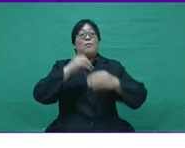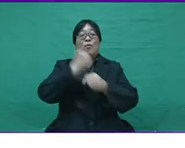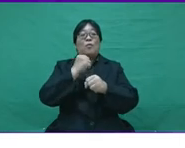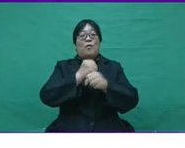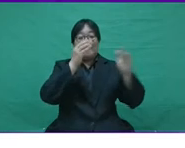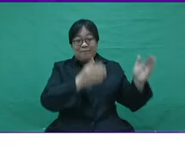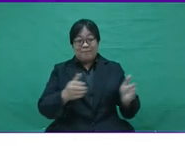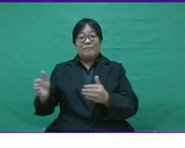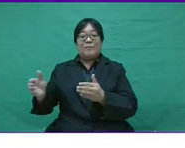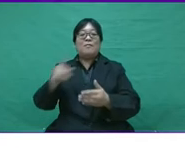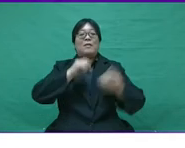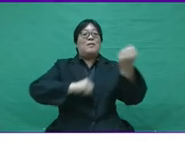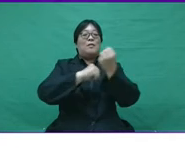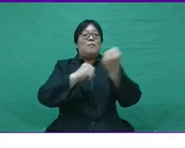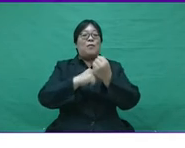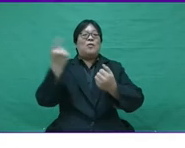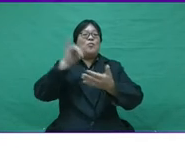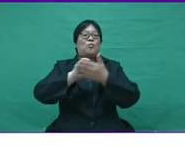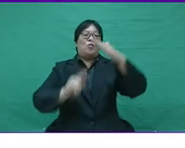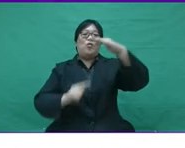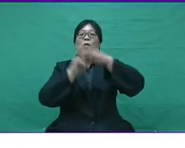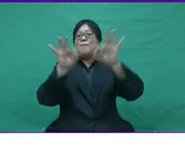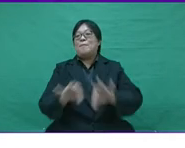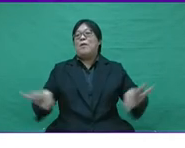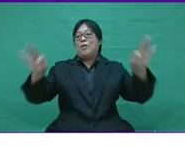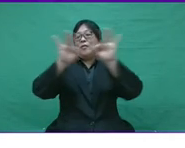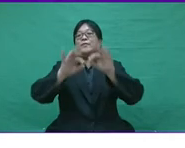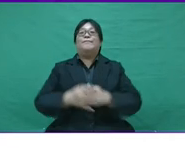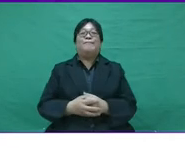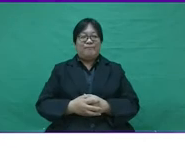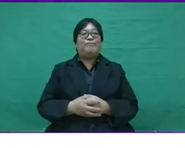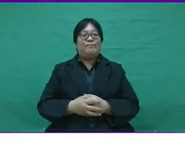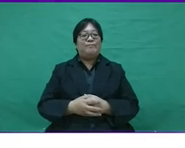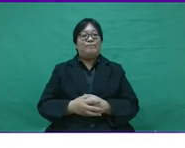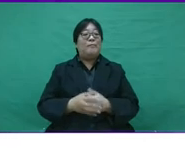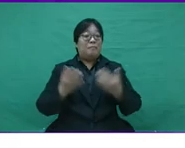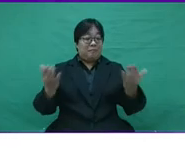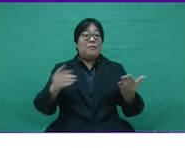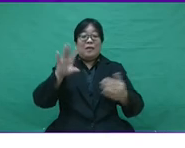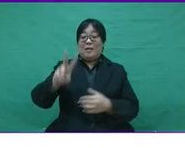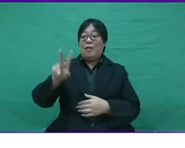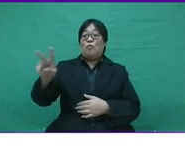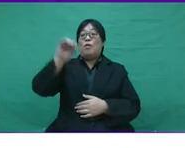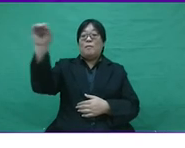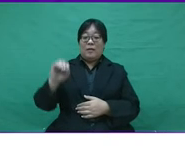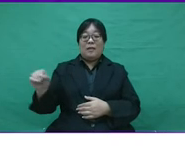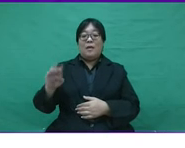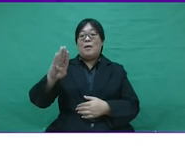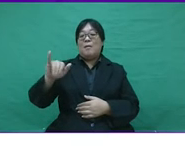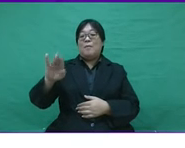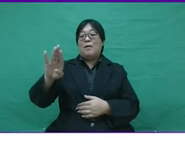change indicated that flexible work arrangement support as one of the top priority for them.